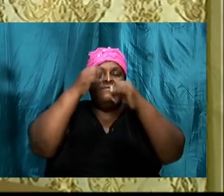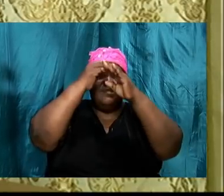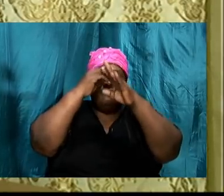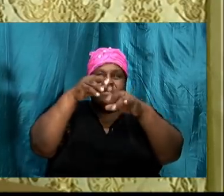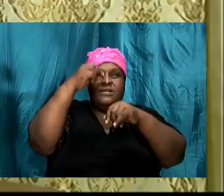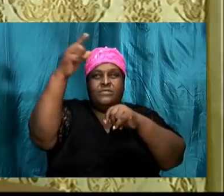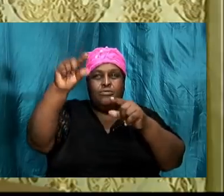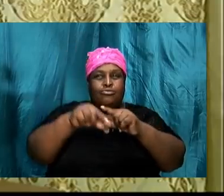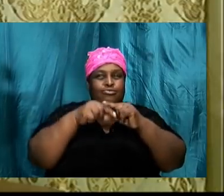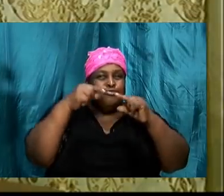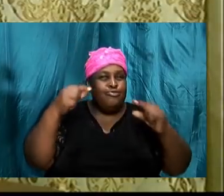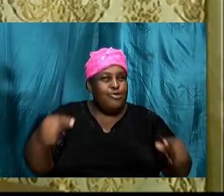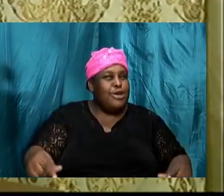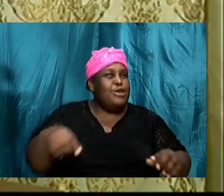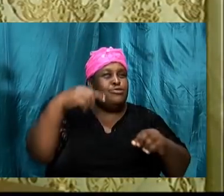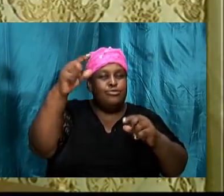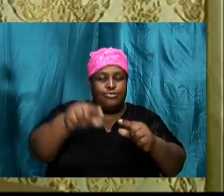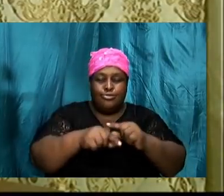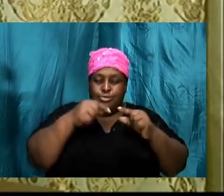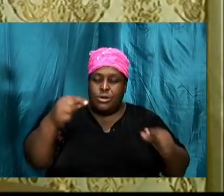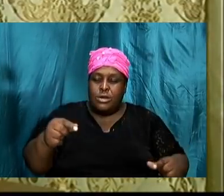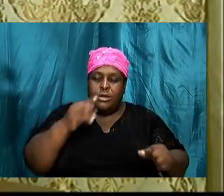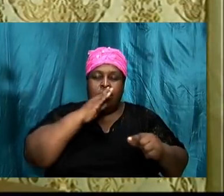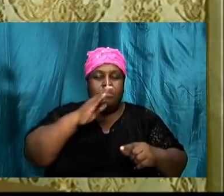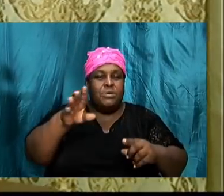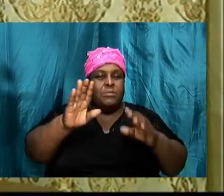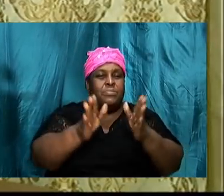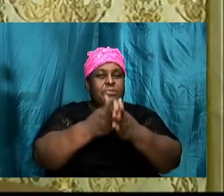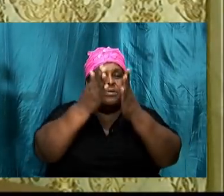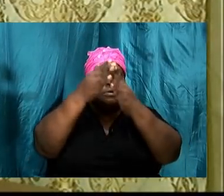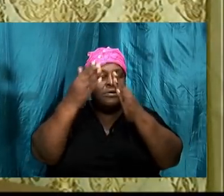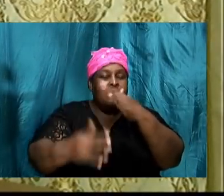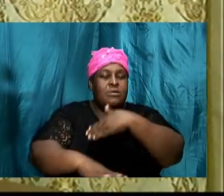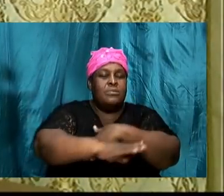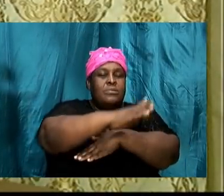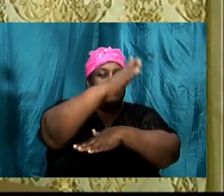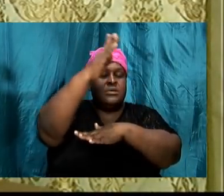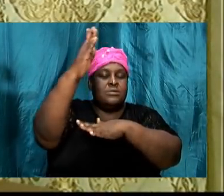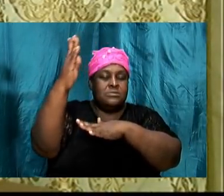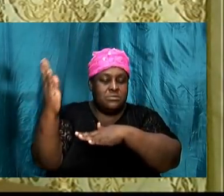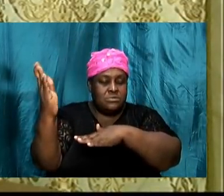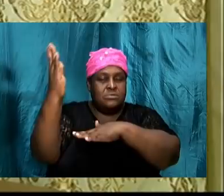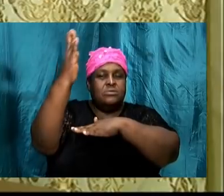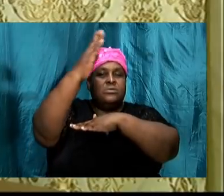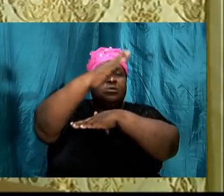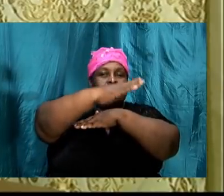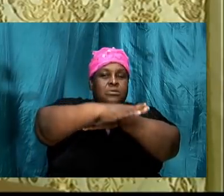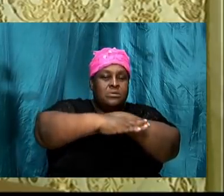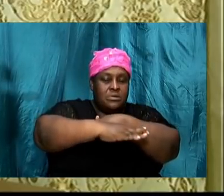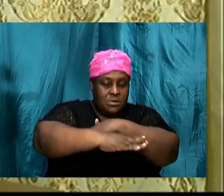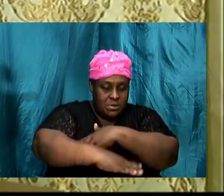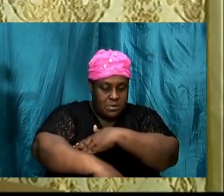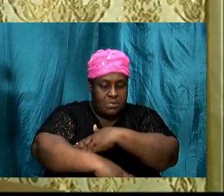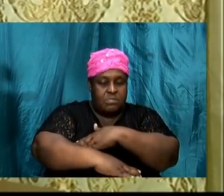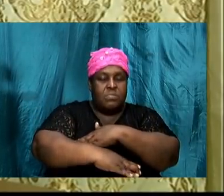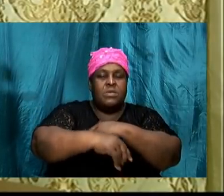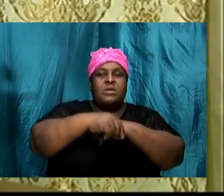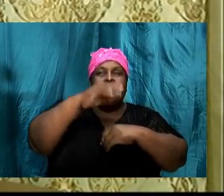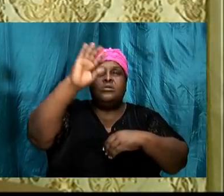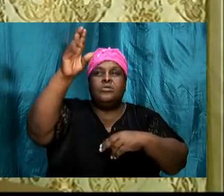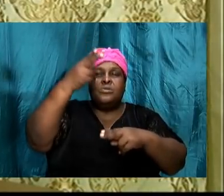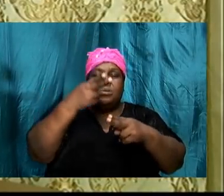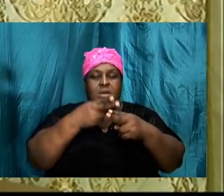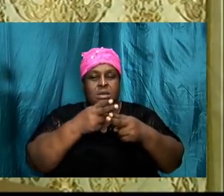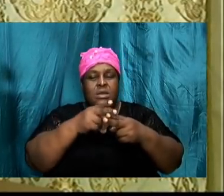you are great, Lord, and you are greatly to be praised from the rising of the sun unto the going down, the very same. Lord, your